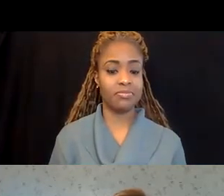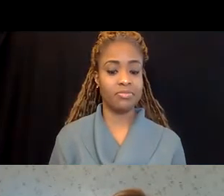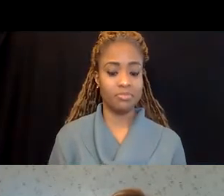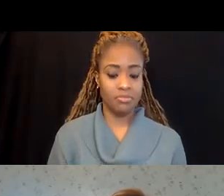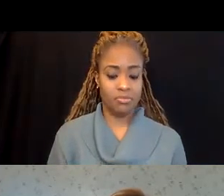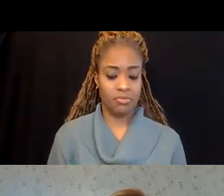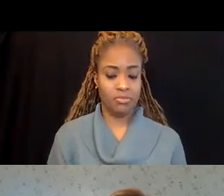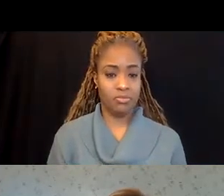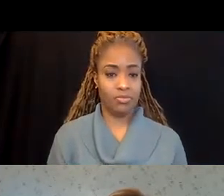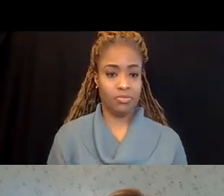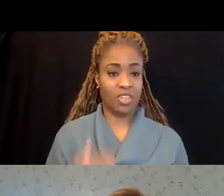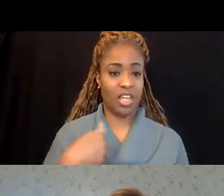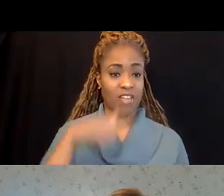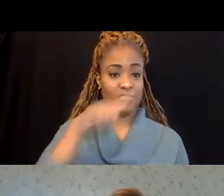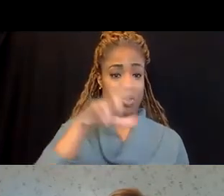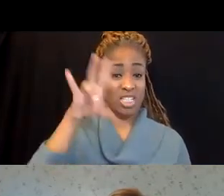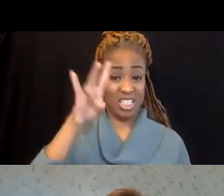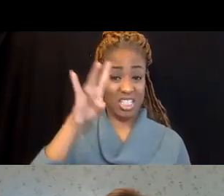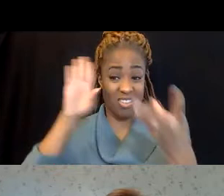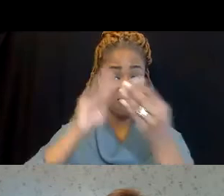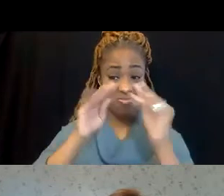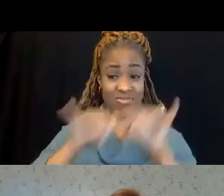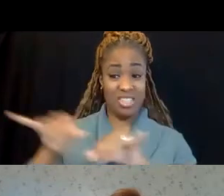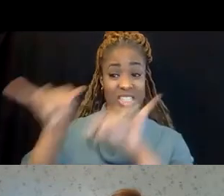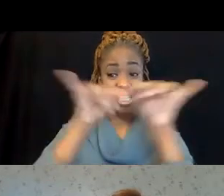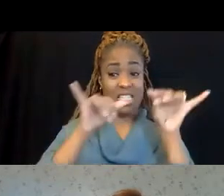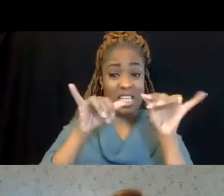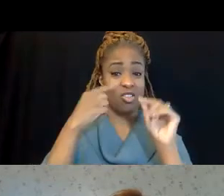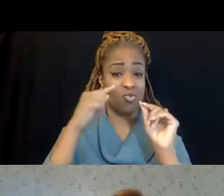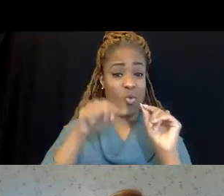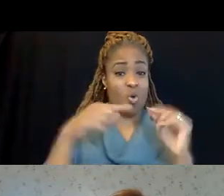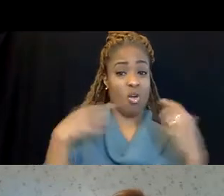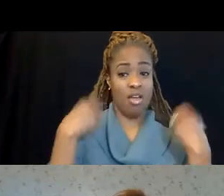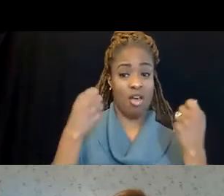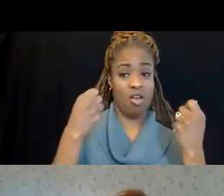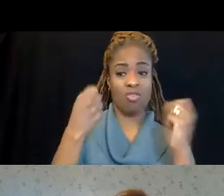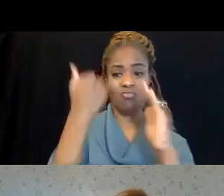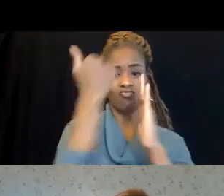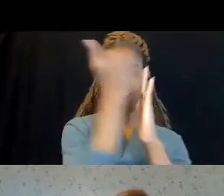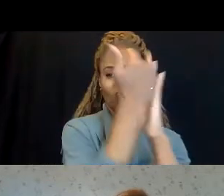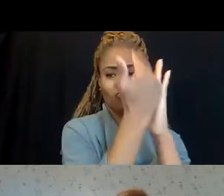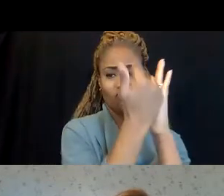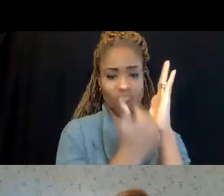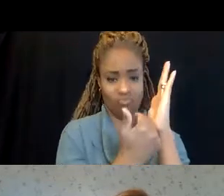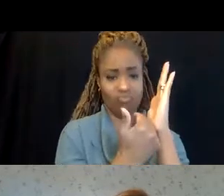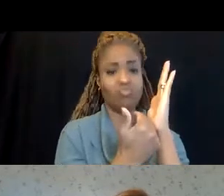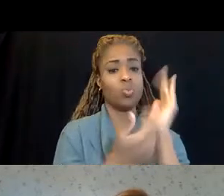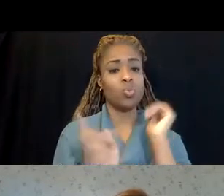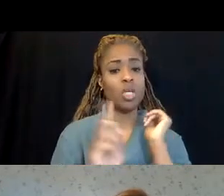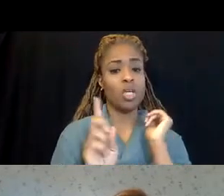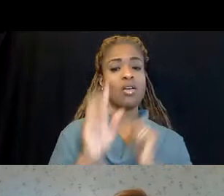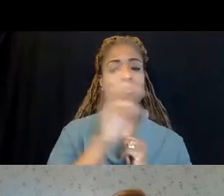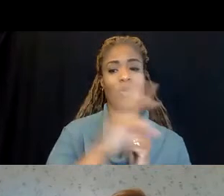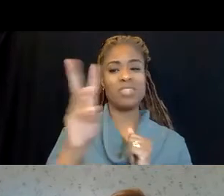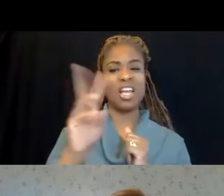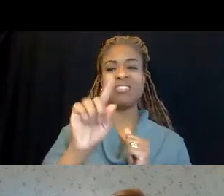We have 27 health standards. And those are all listed again on our website. This is just